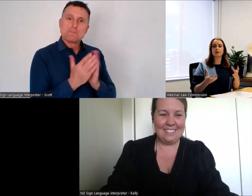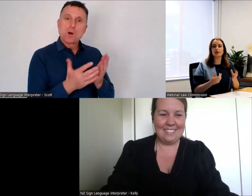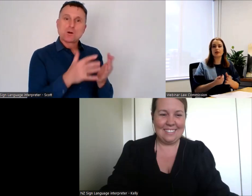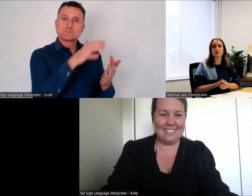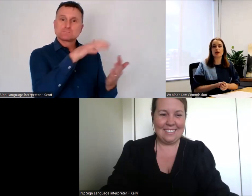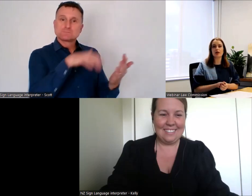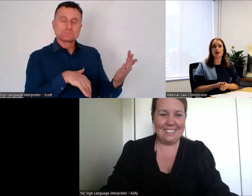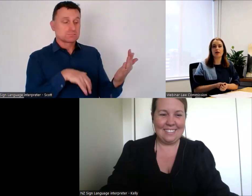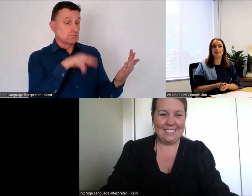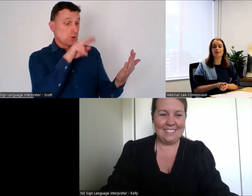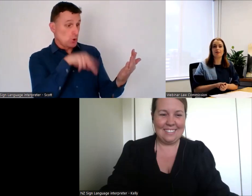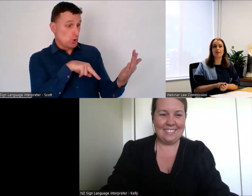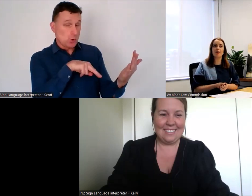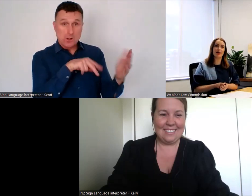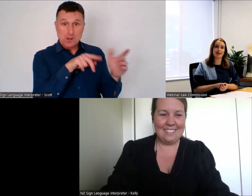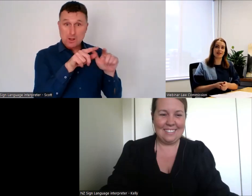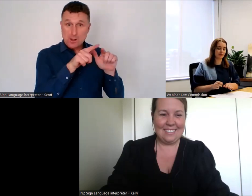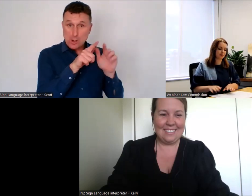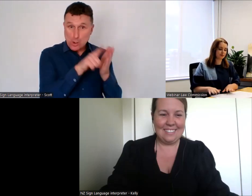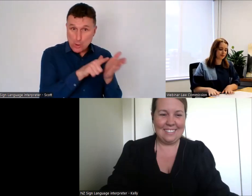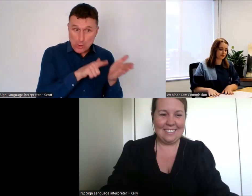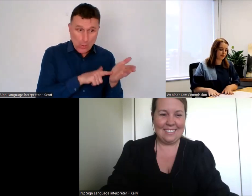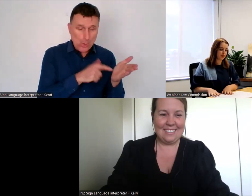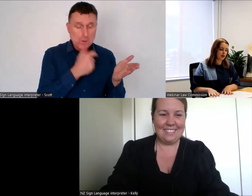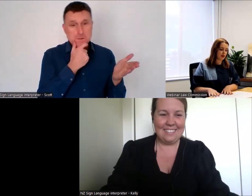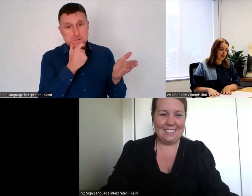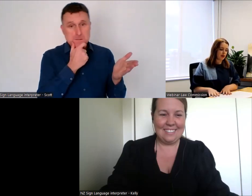those laws need to be amended.